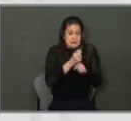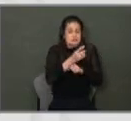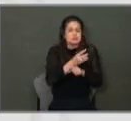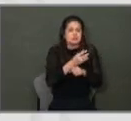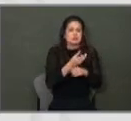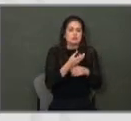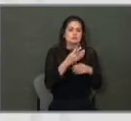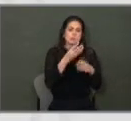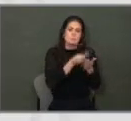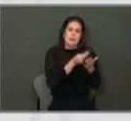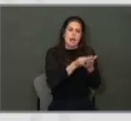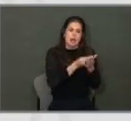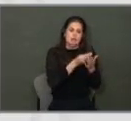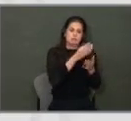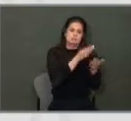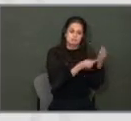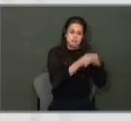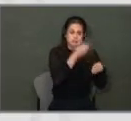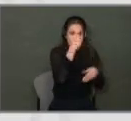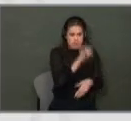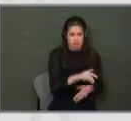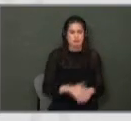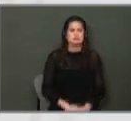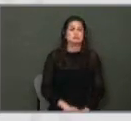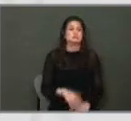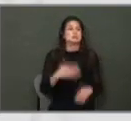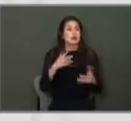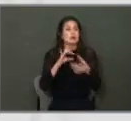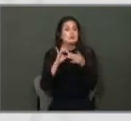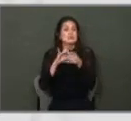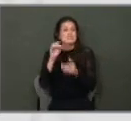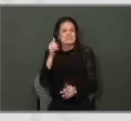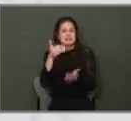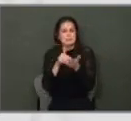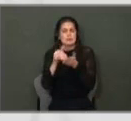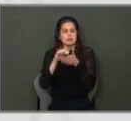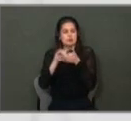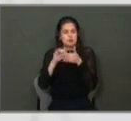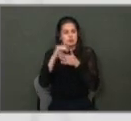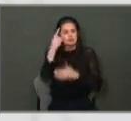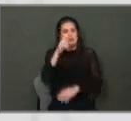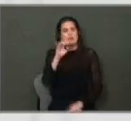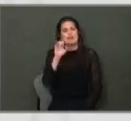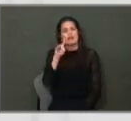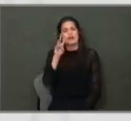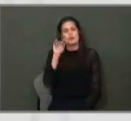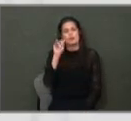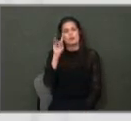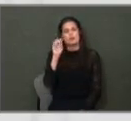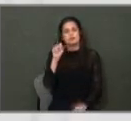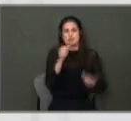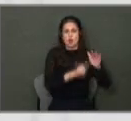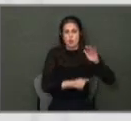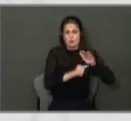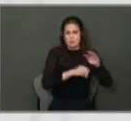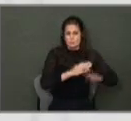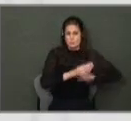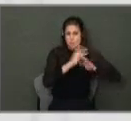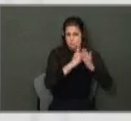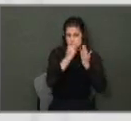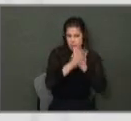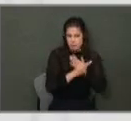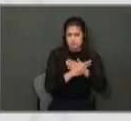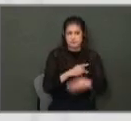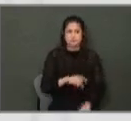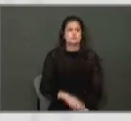year's budget. I mentioned the $10 million in the Edwards Aquifer Protection Program, $1.5 primarily for